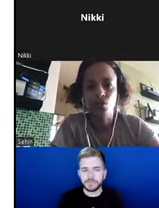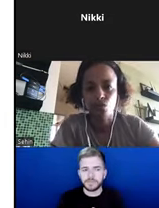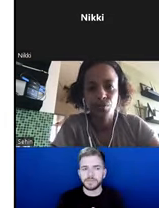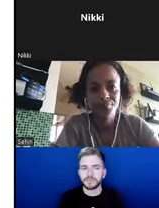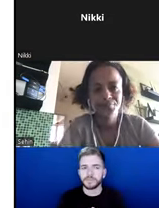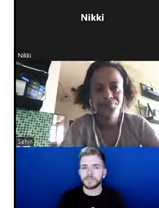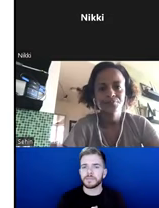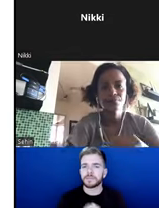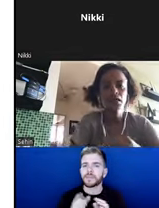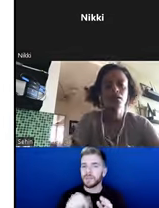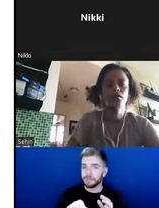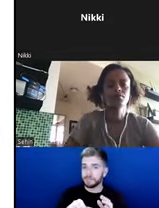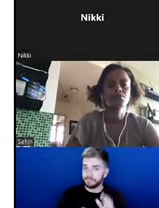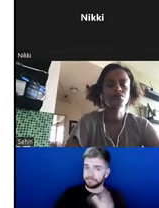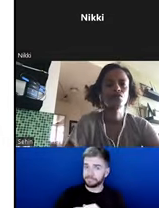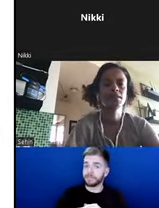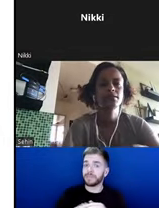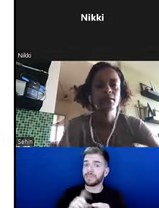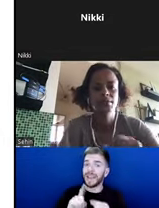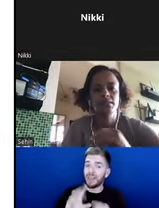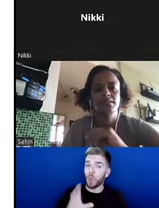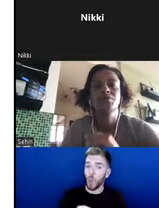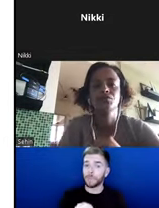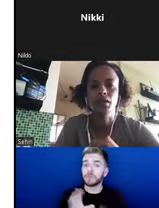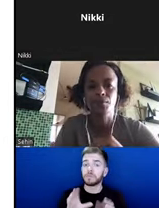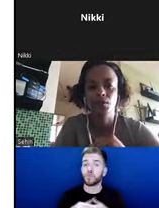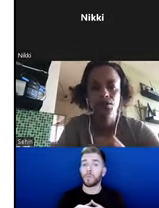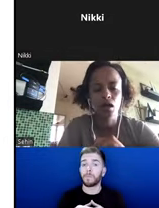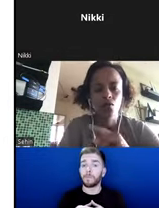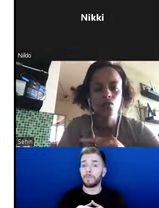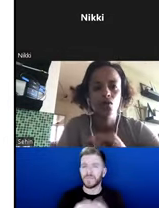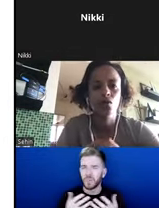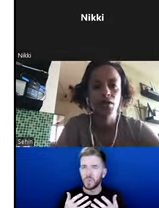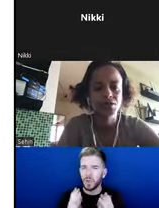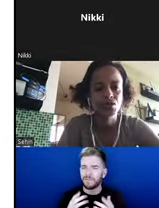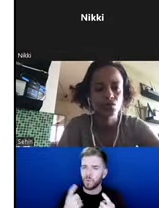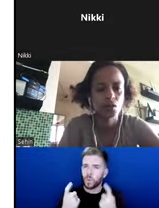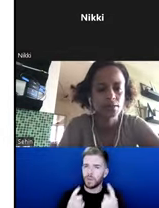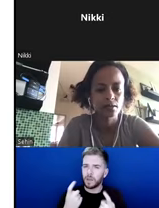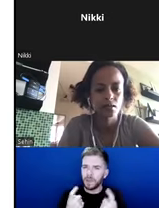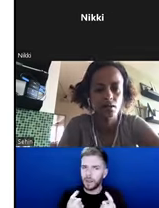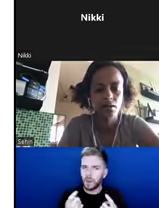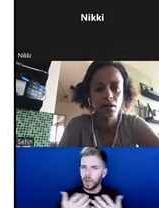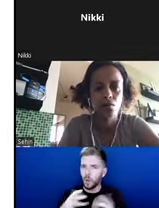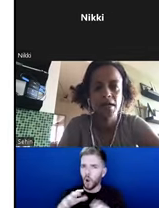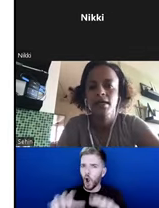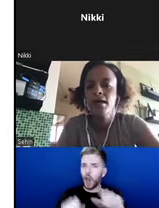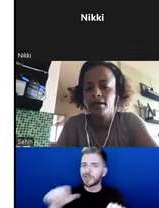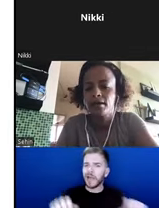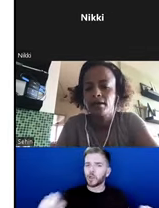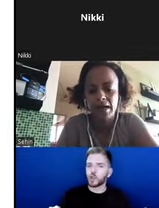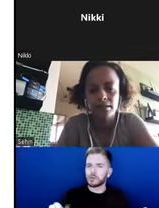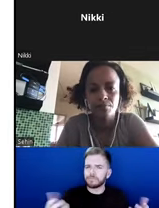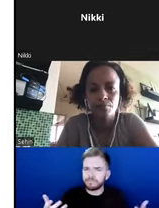Ethiopian group. So it's something to think about how colonization works in our minds.